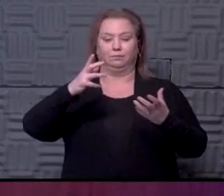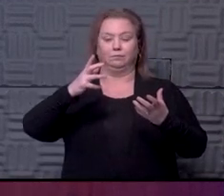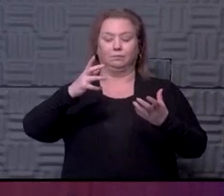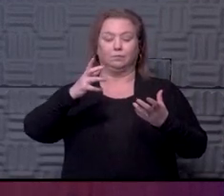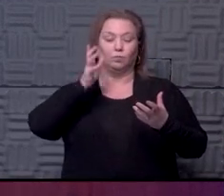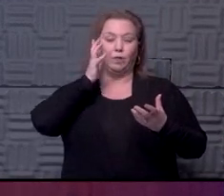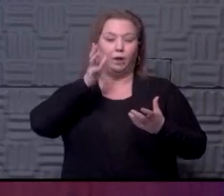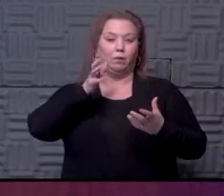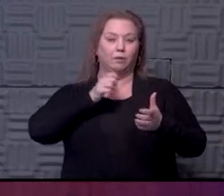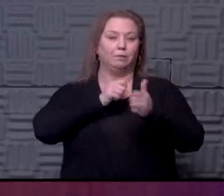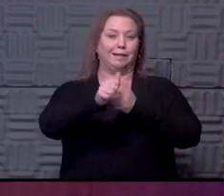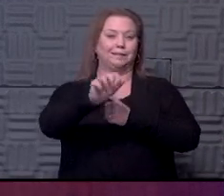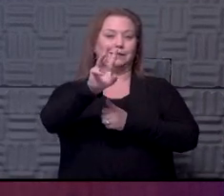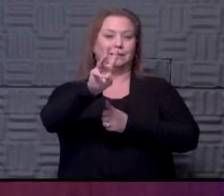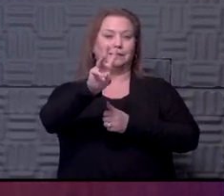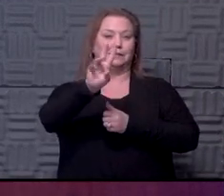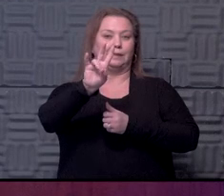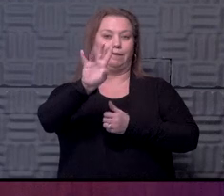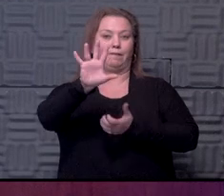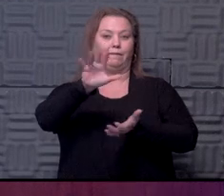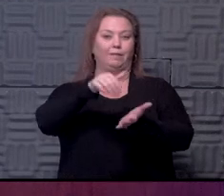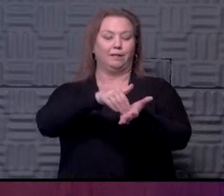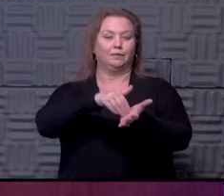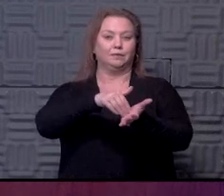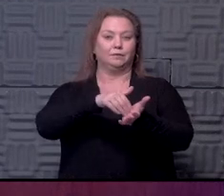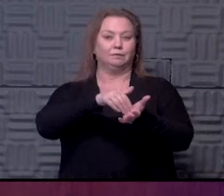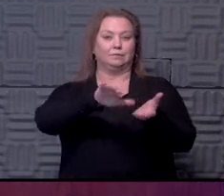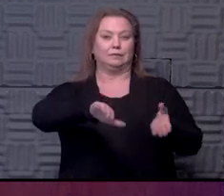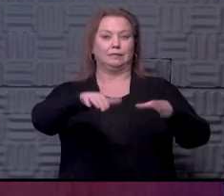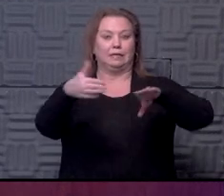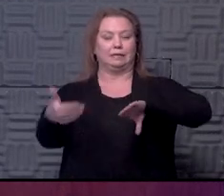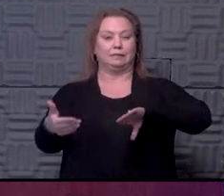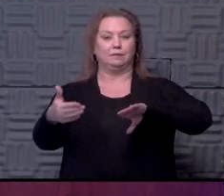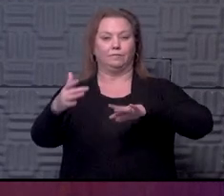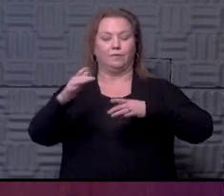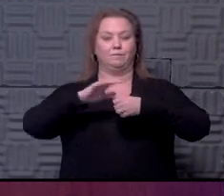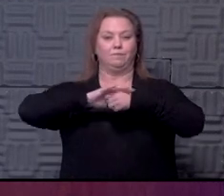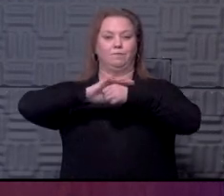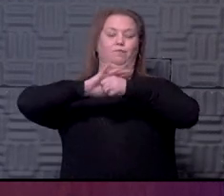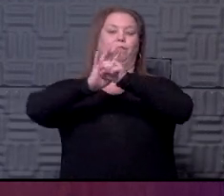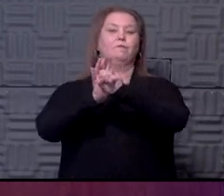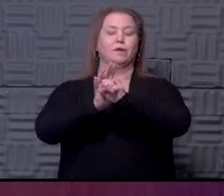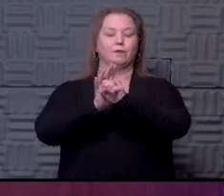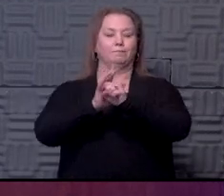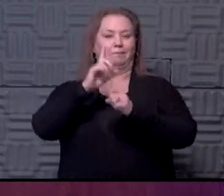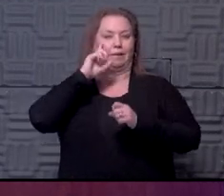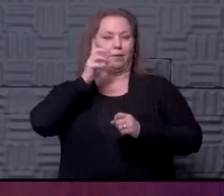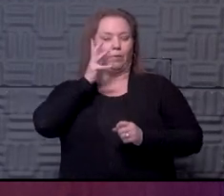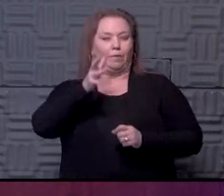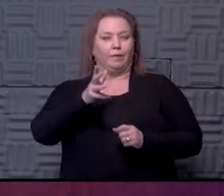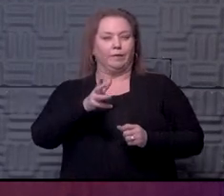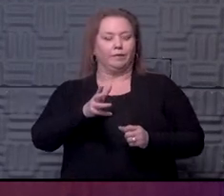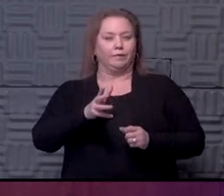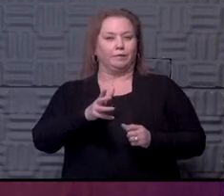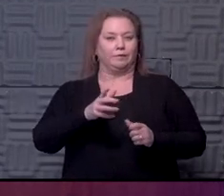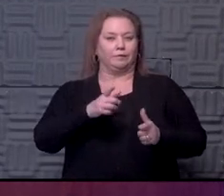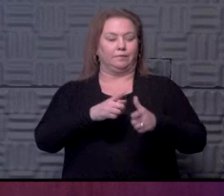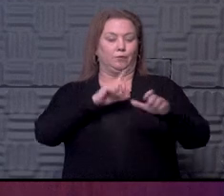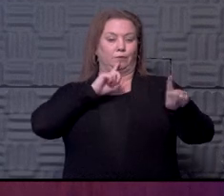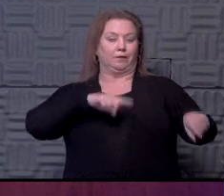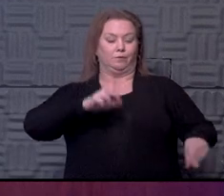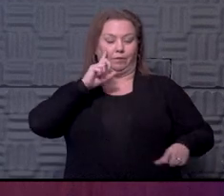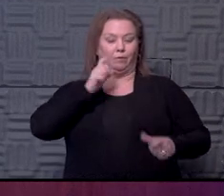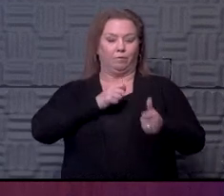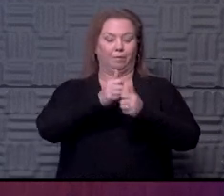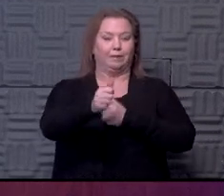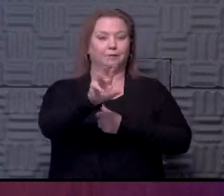675,000. Number for deaths from COVID, from this pandemic. So that's the first sort of answer in there.